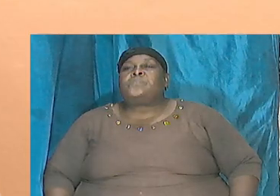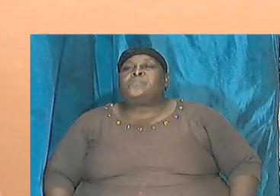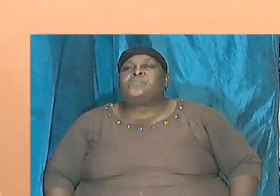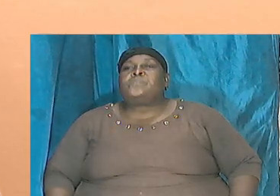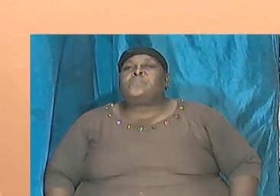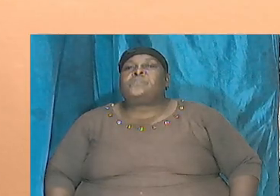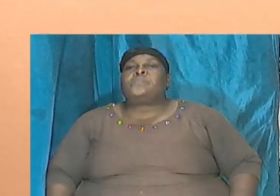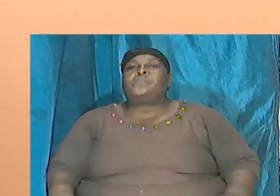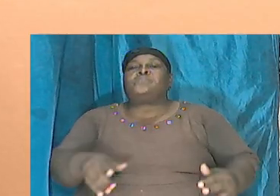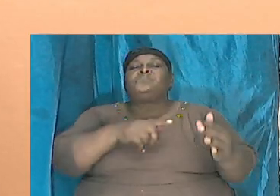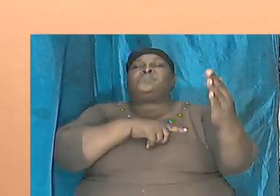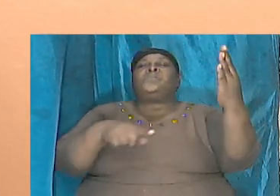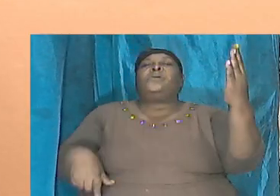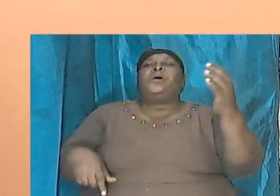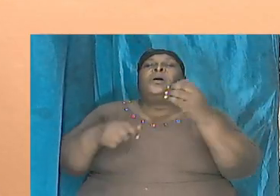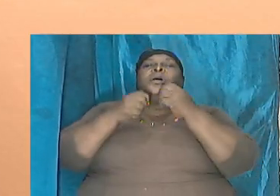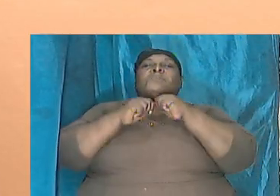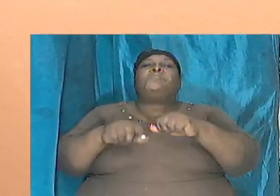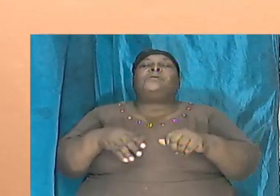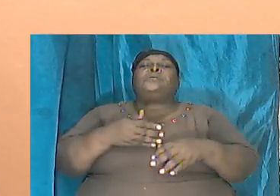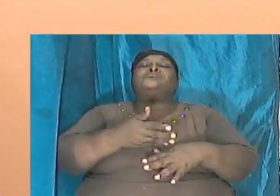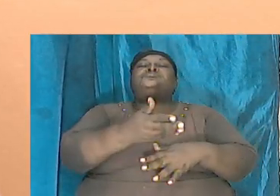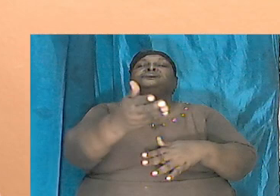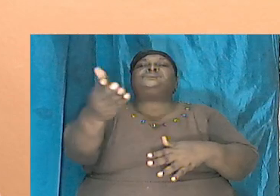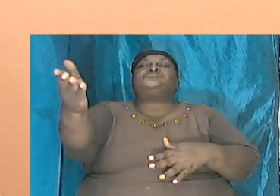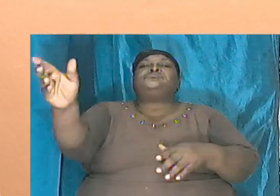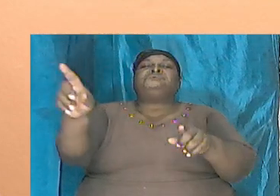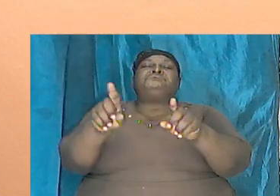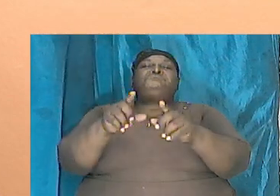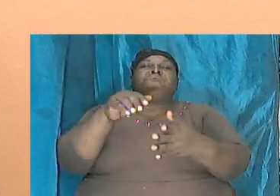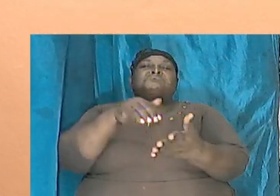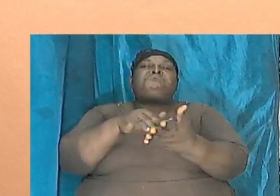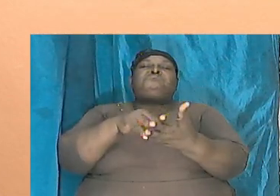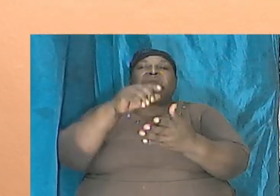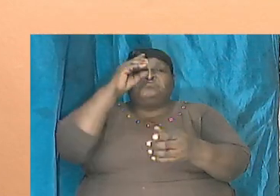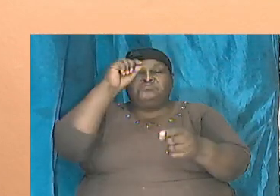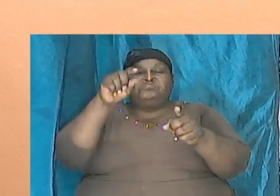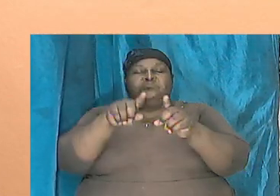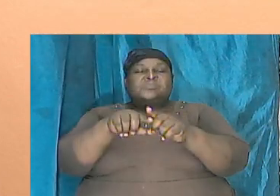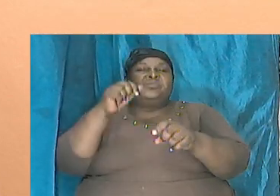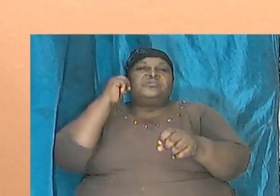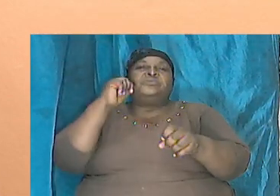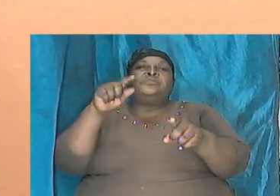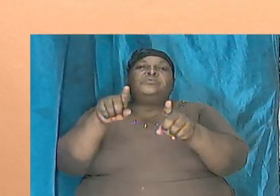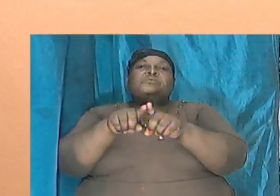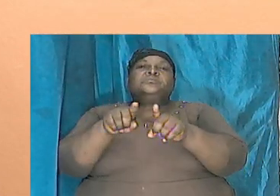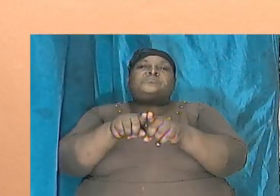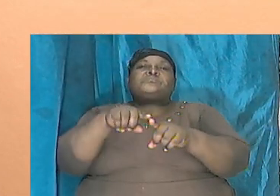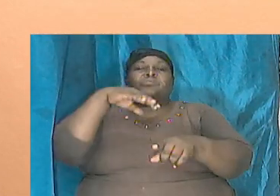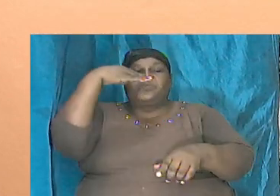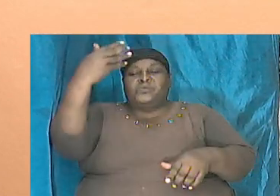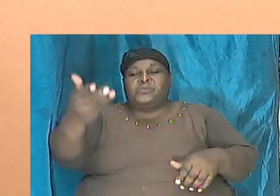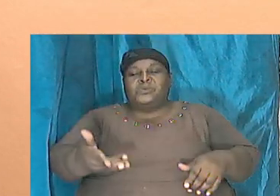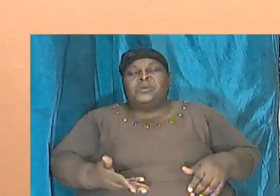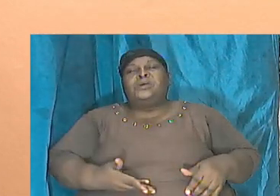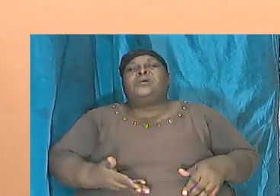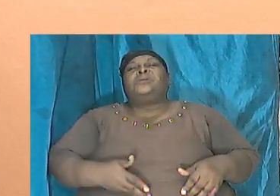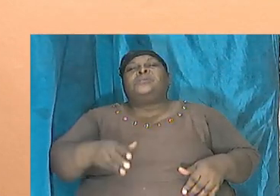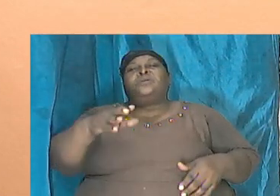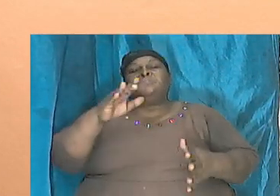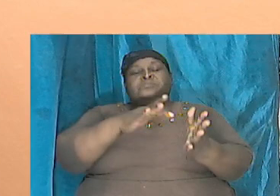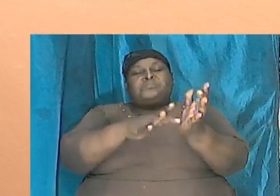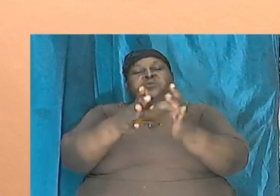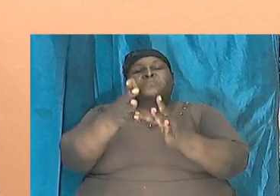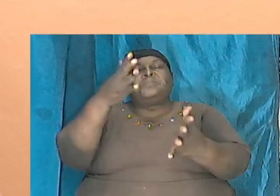The Lord bless you again, brothers and sisters. Welcome to Bible Study one more